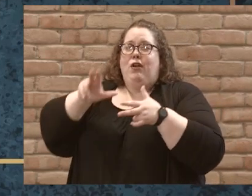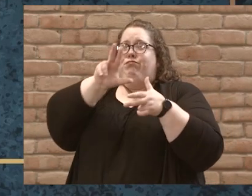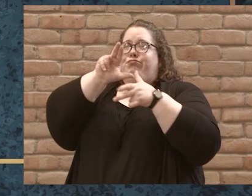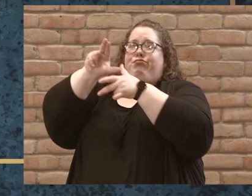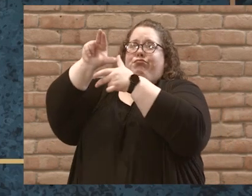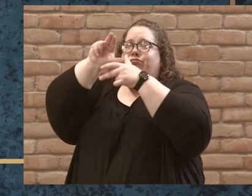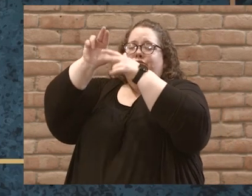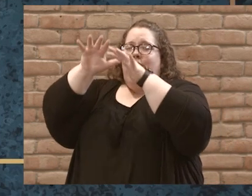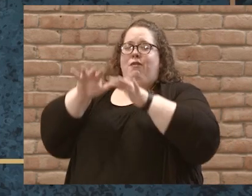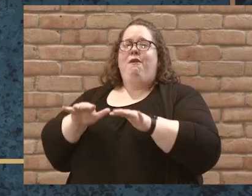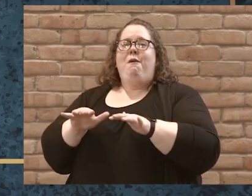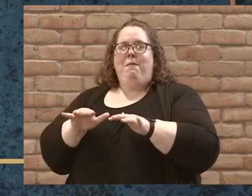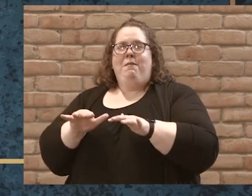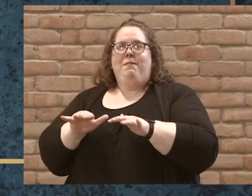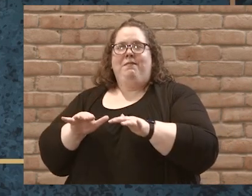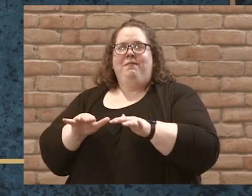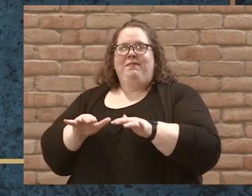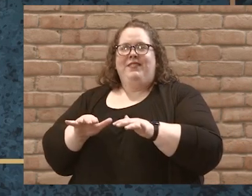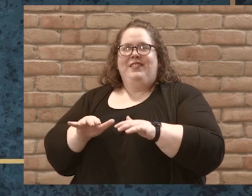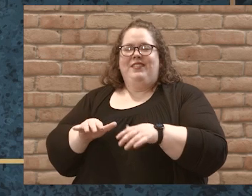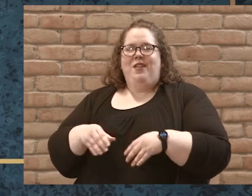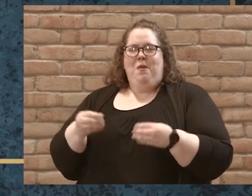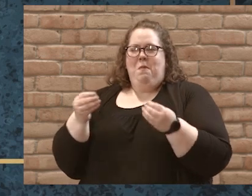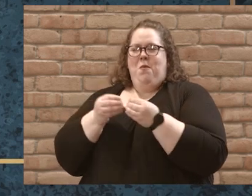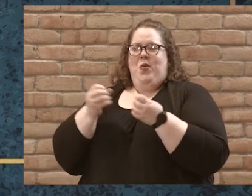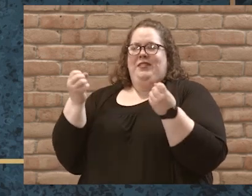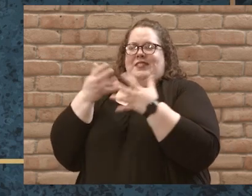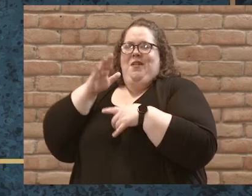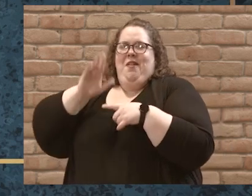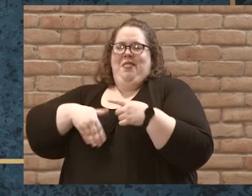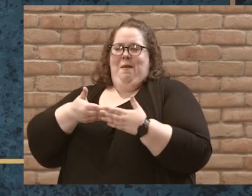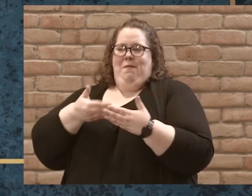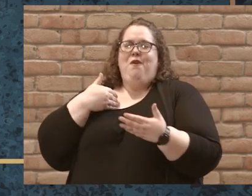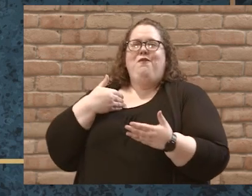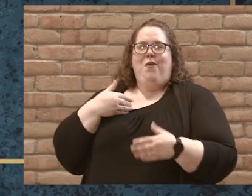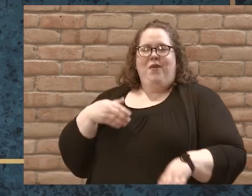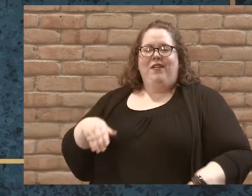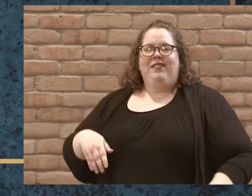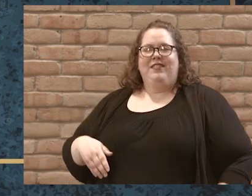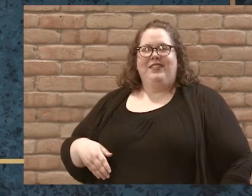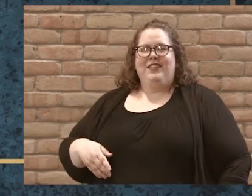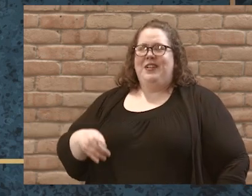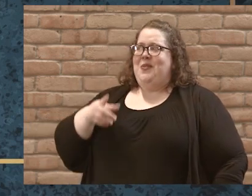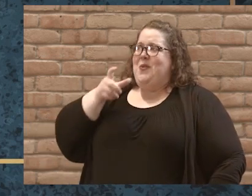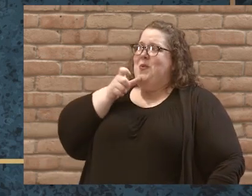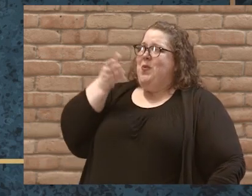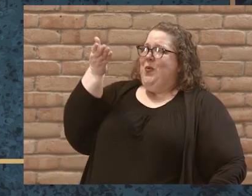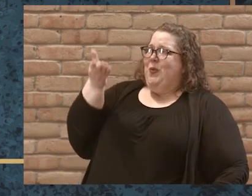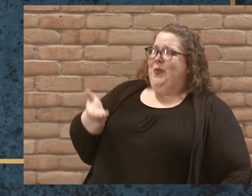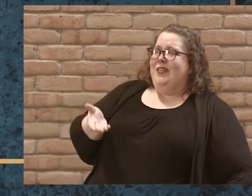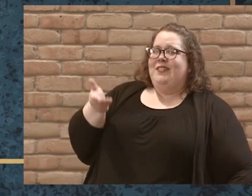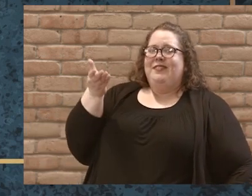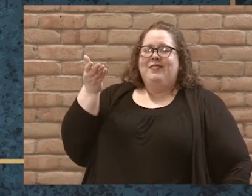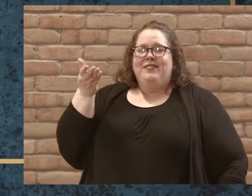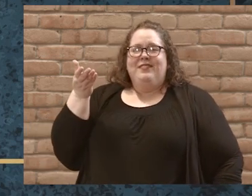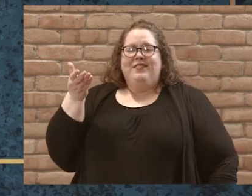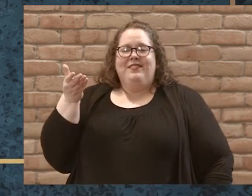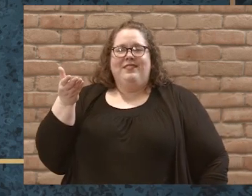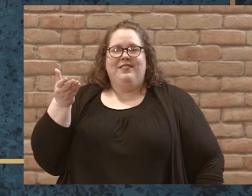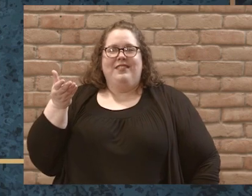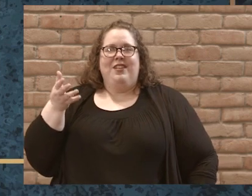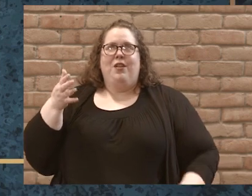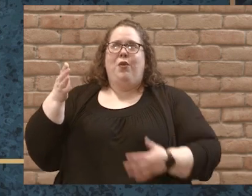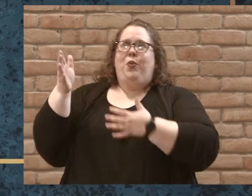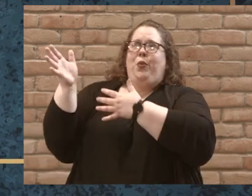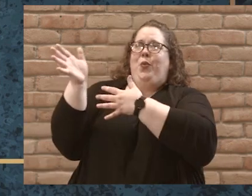than during the storm when they thought they were going to die. They were terrified. Who is this man? They asked. Even the